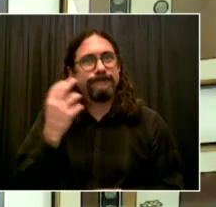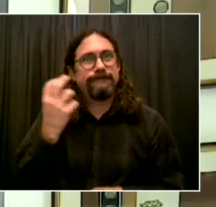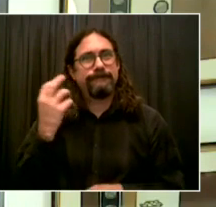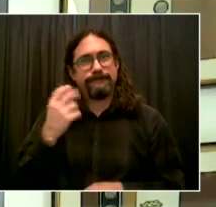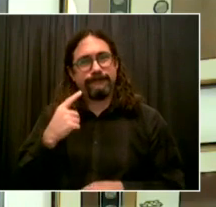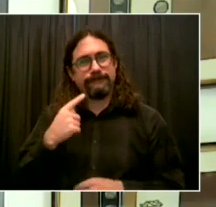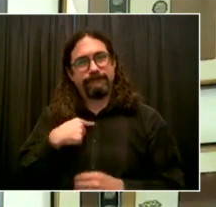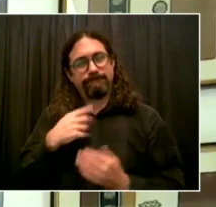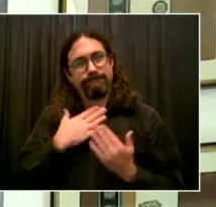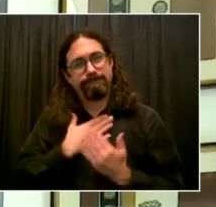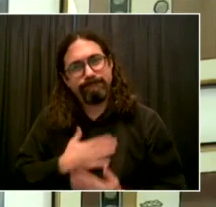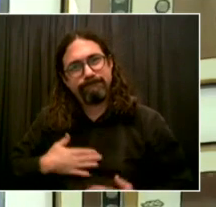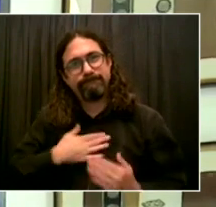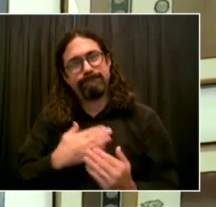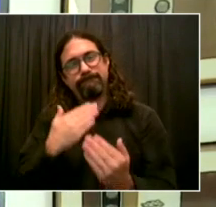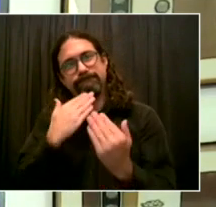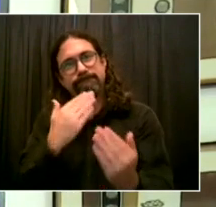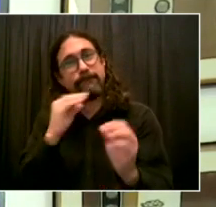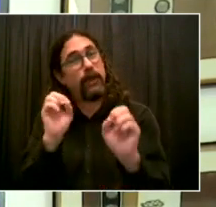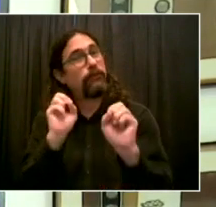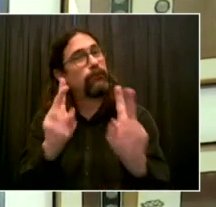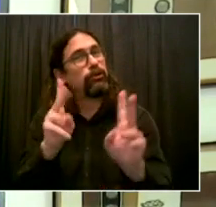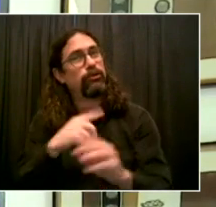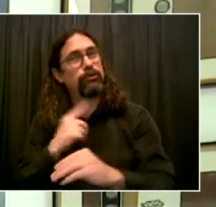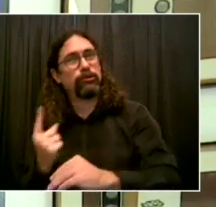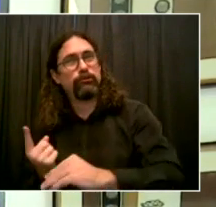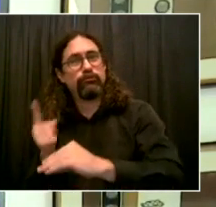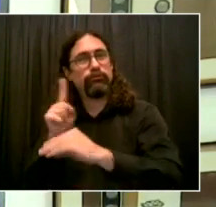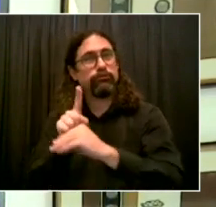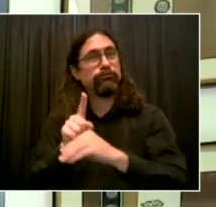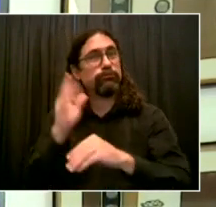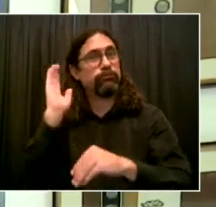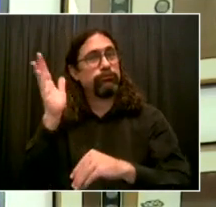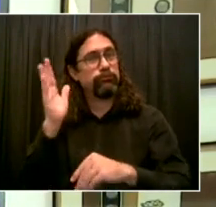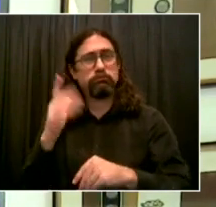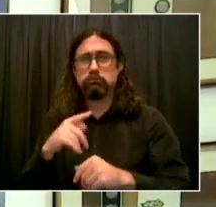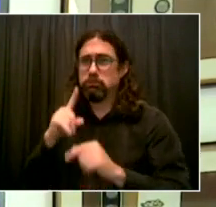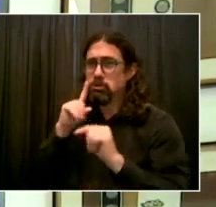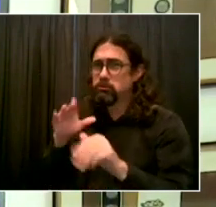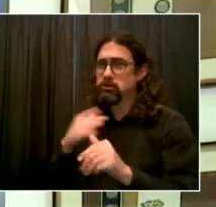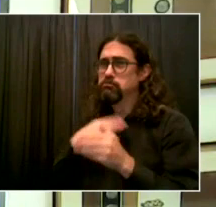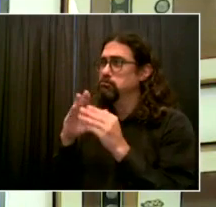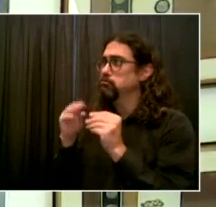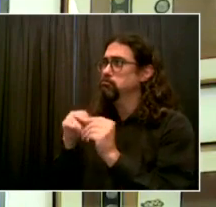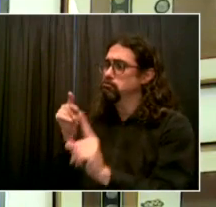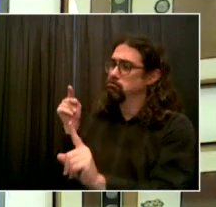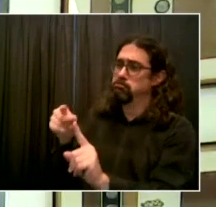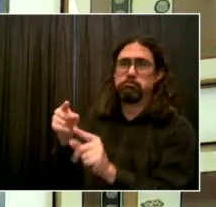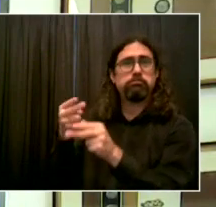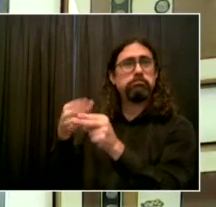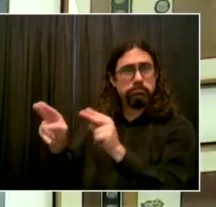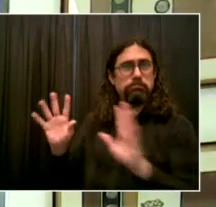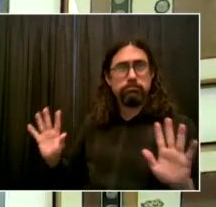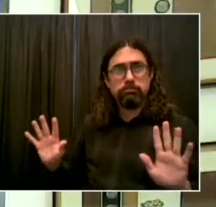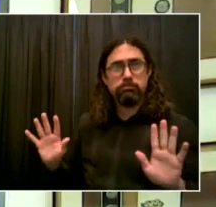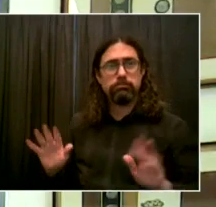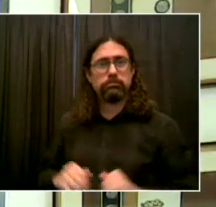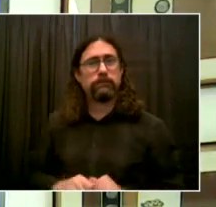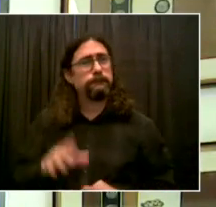about this wonderful initiative. As you said, Mayor de Blasio, this is a never again moment for our great city.